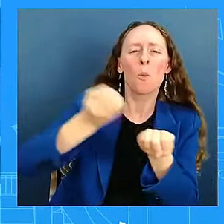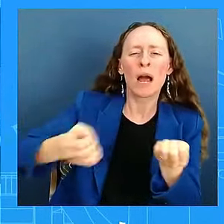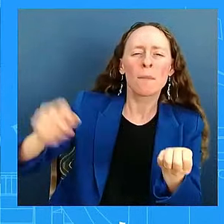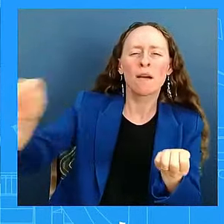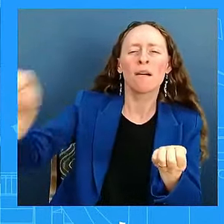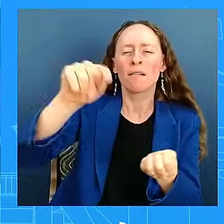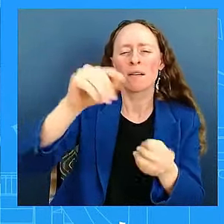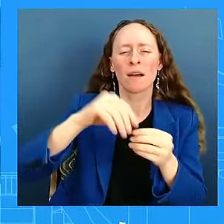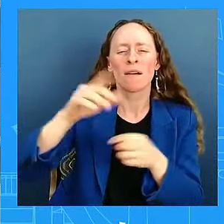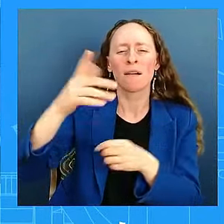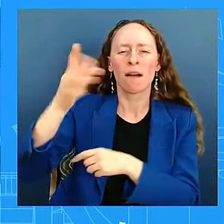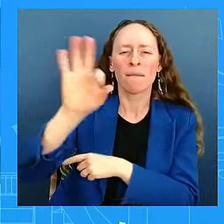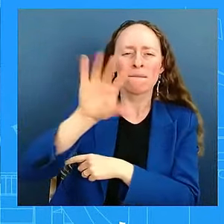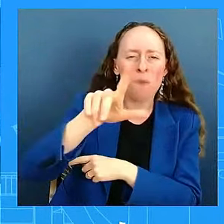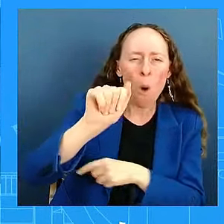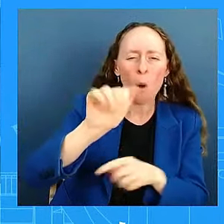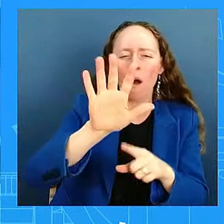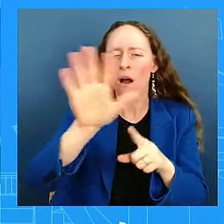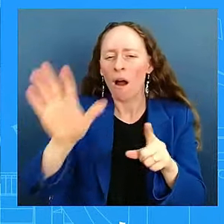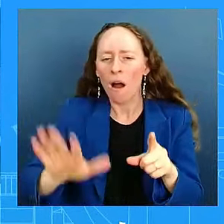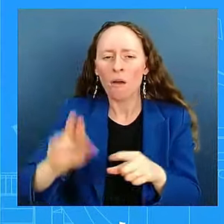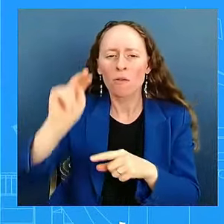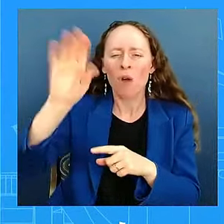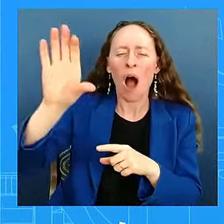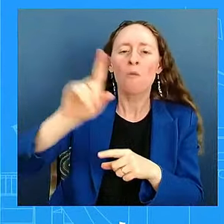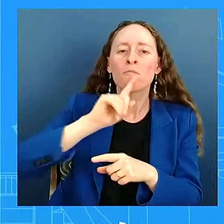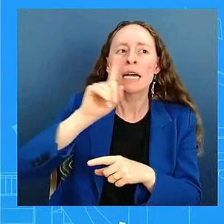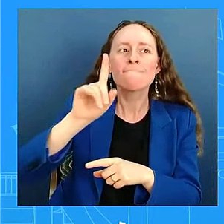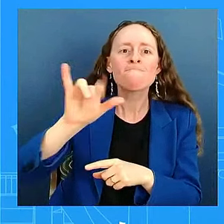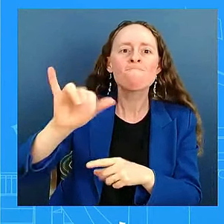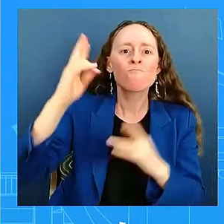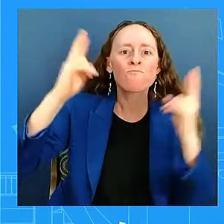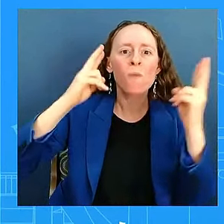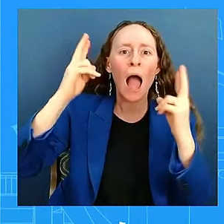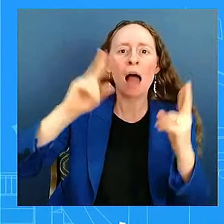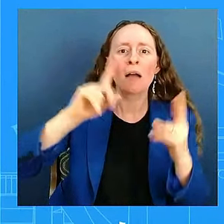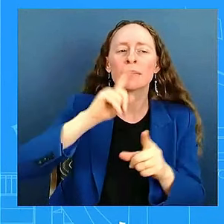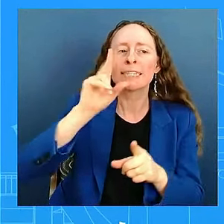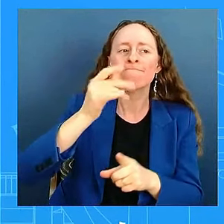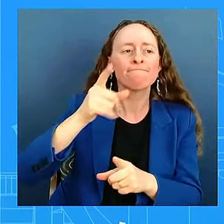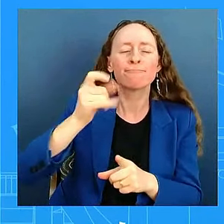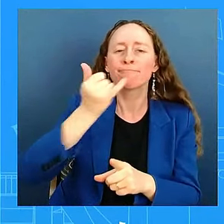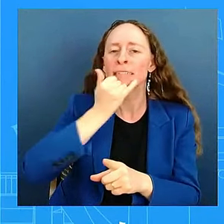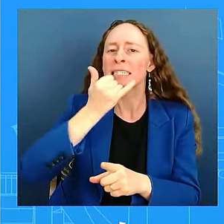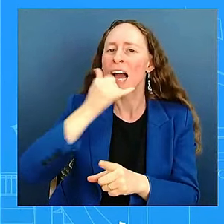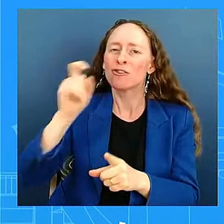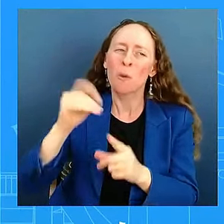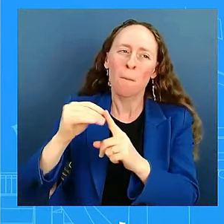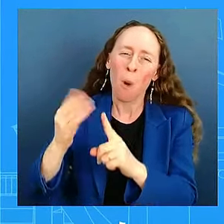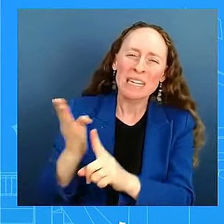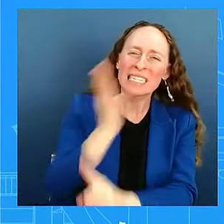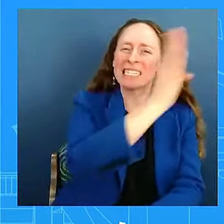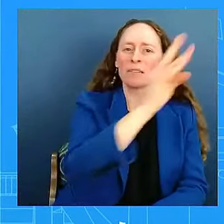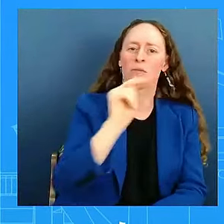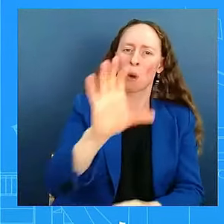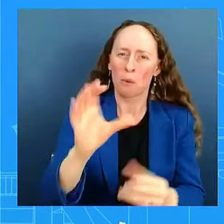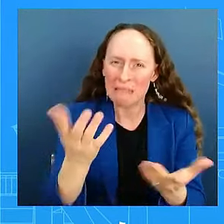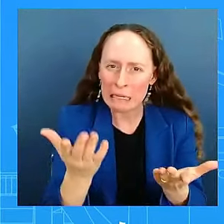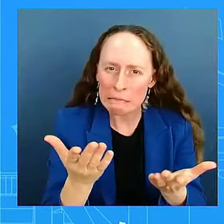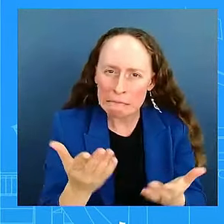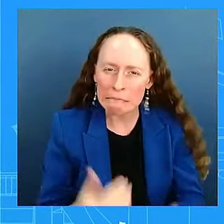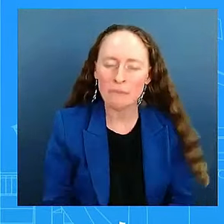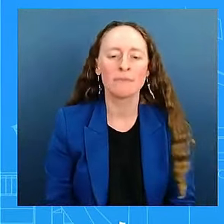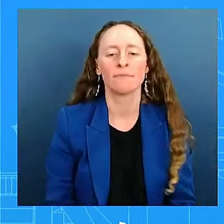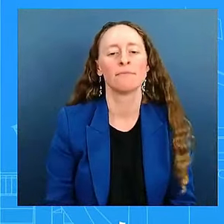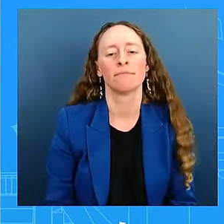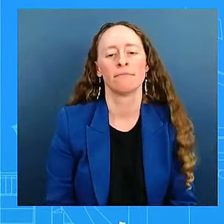pre-positioned more in the North Carolina area? Well, we actually pre-positioned our personnel and state and local personnel were